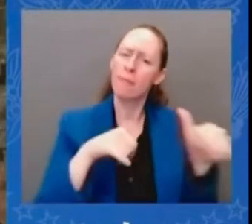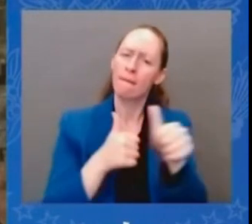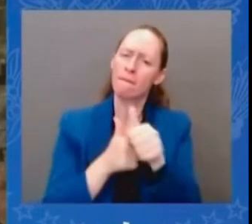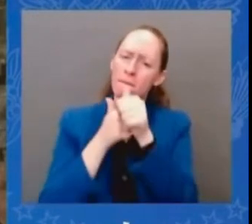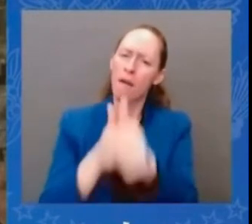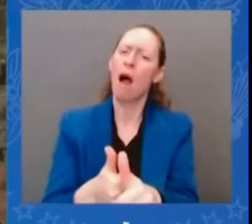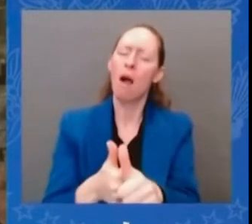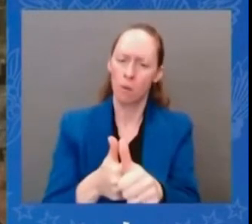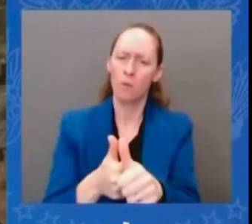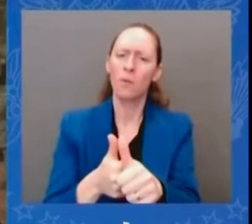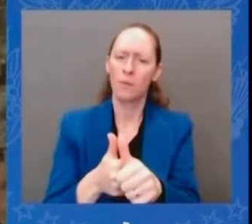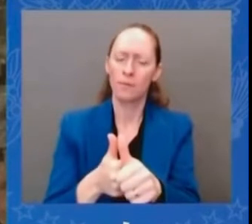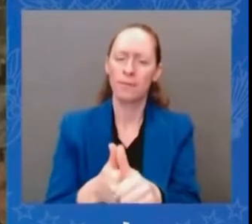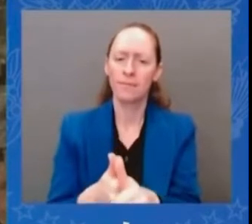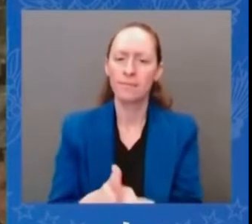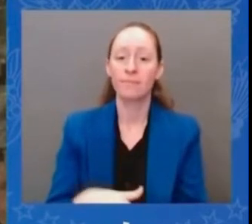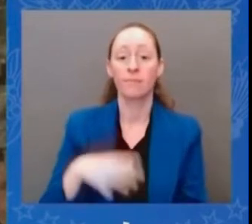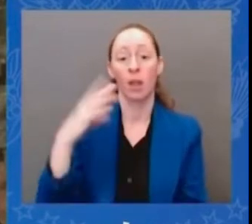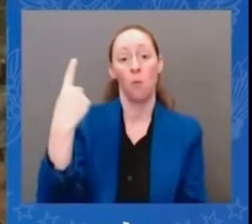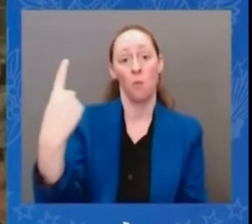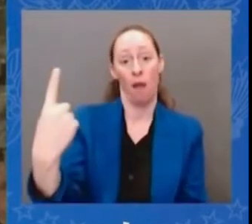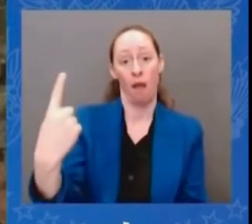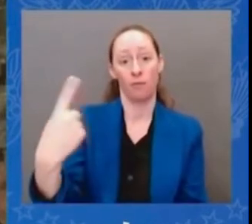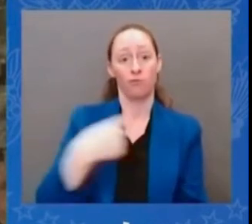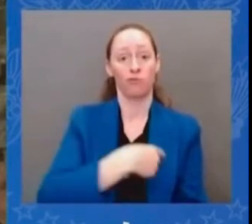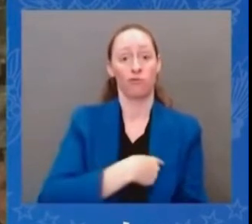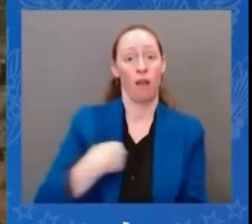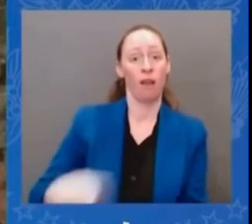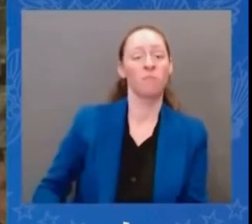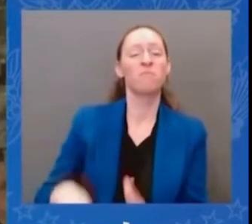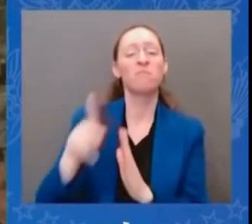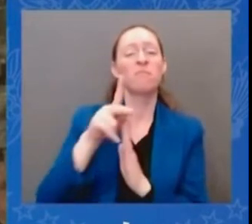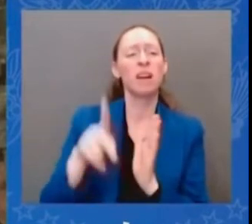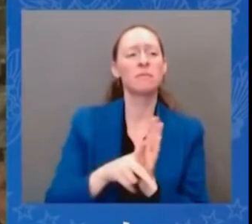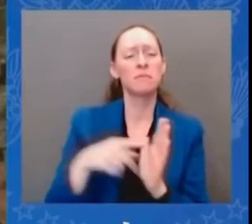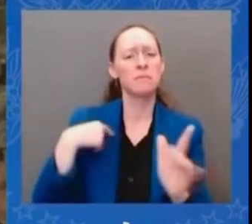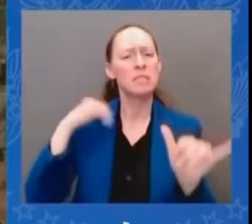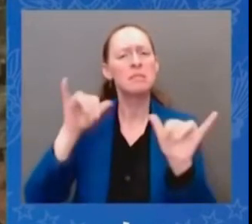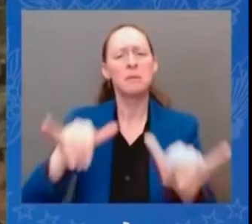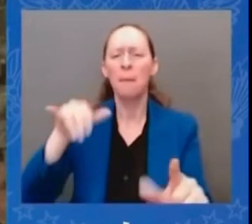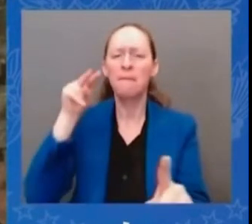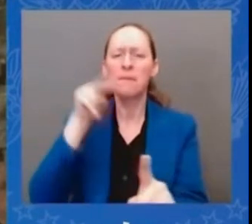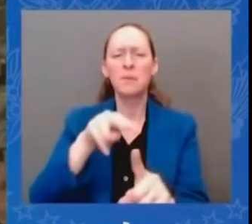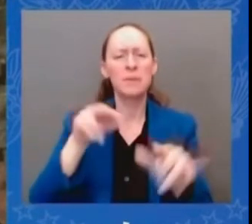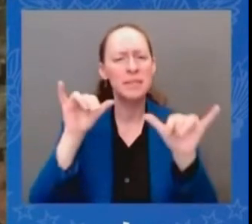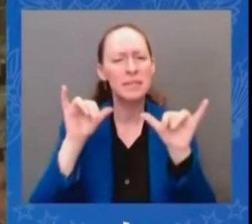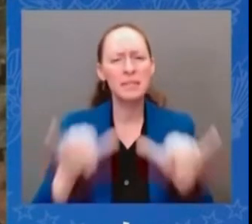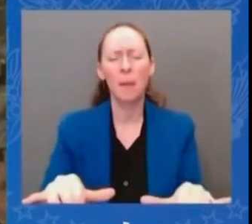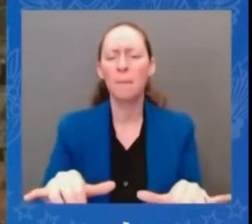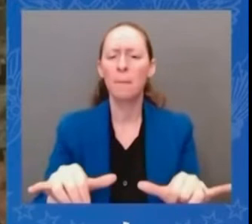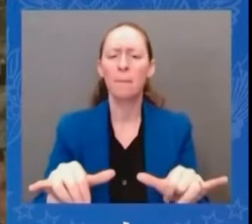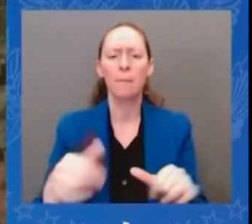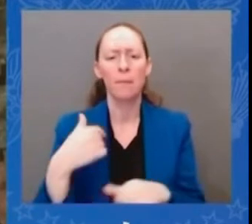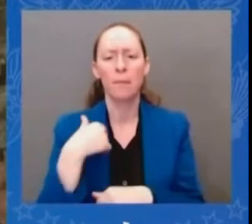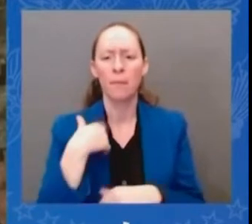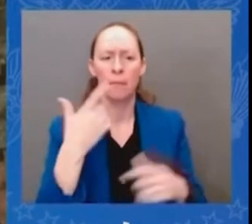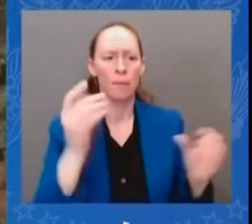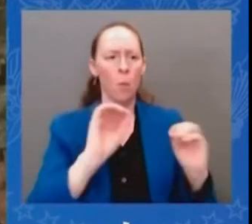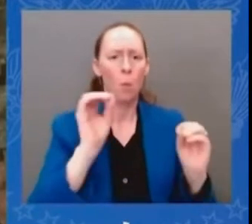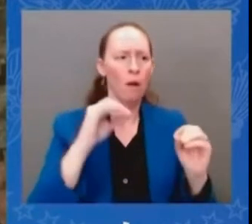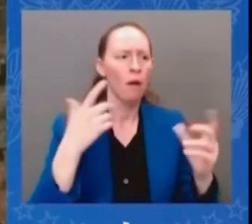unilateral change in the status quo by either side and we're committed to maintaining the peace and stability in the taiwan straits